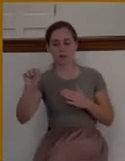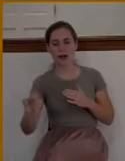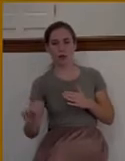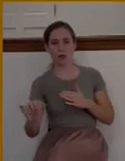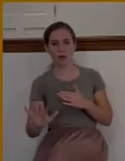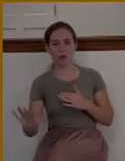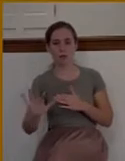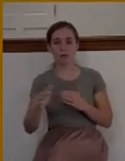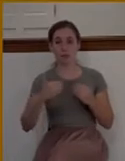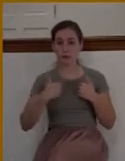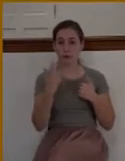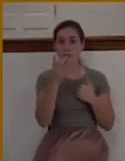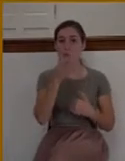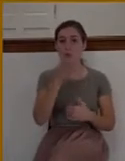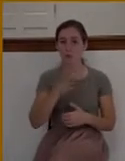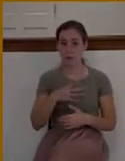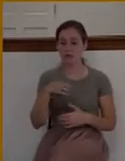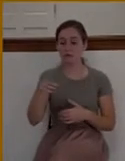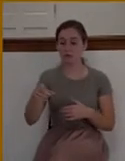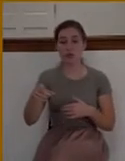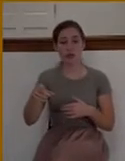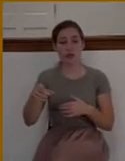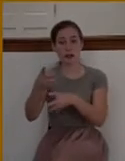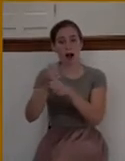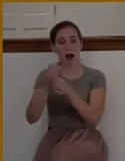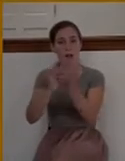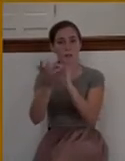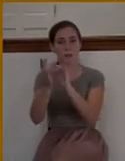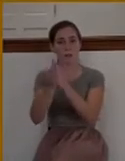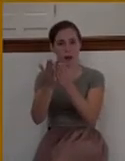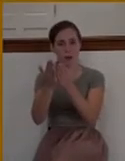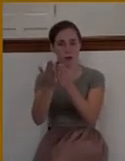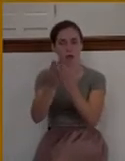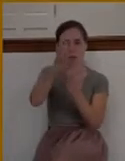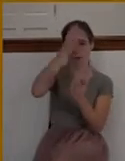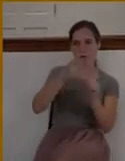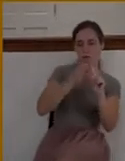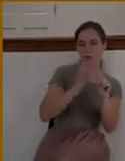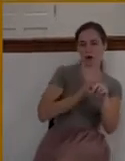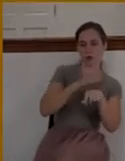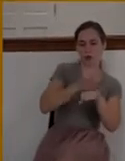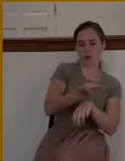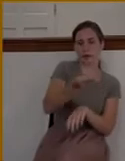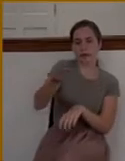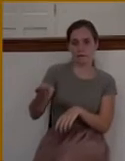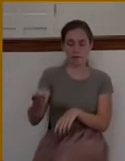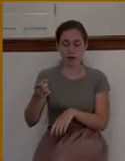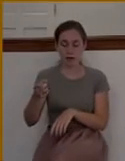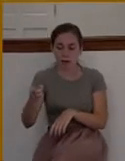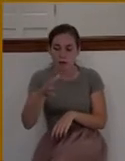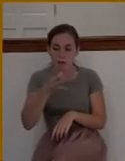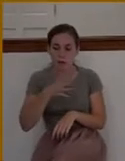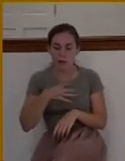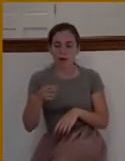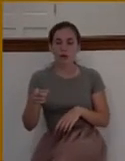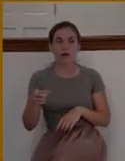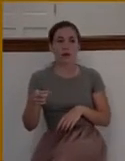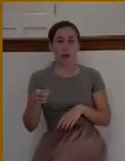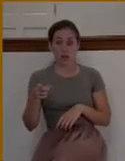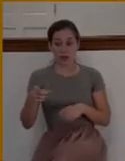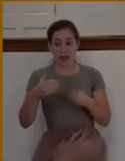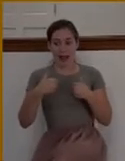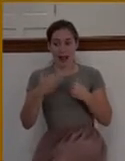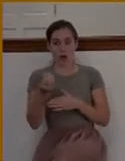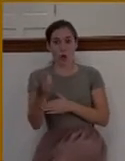who received a Bible from one of our men in our church. She was going out and this lady had her own business